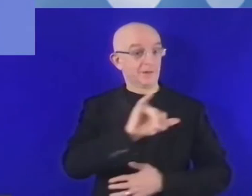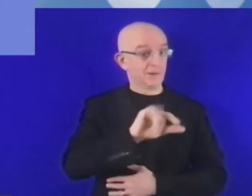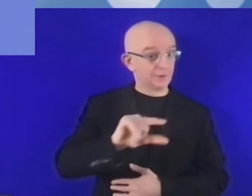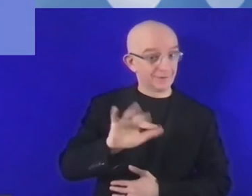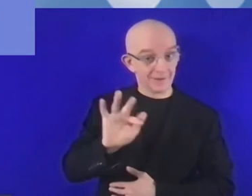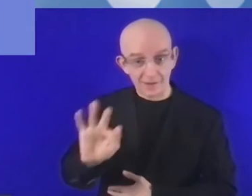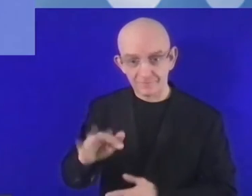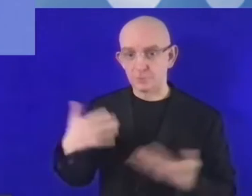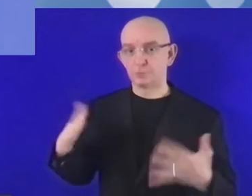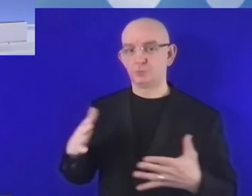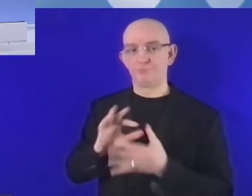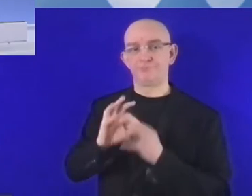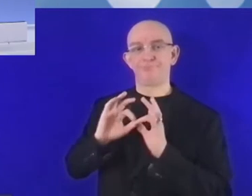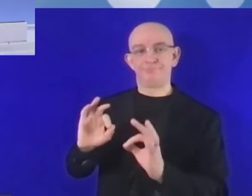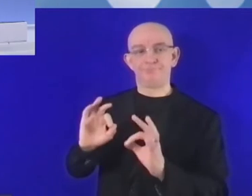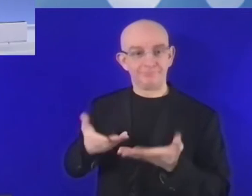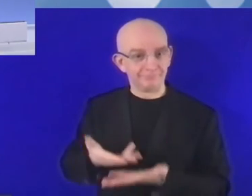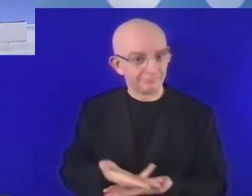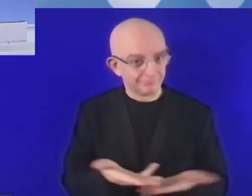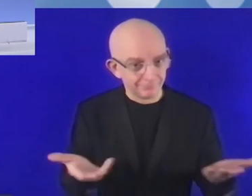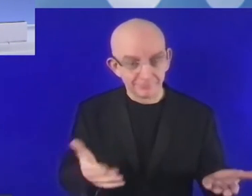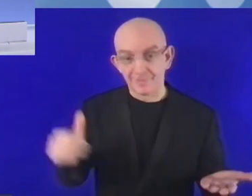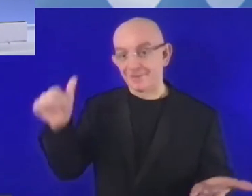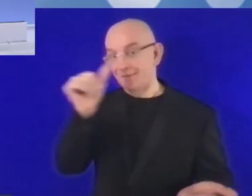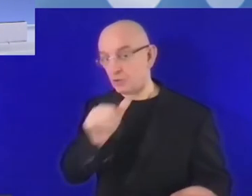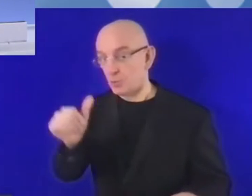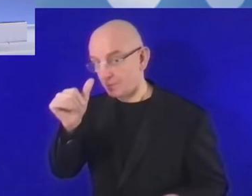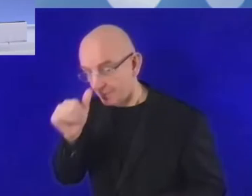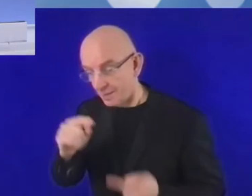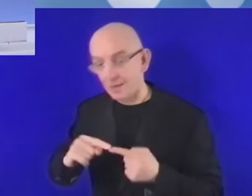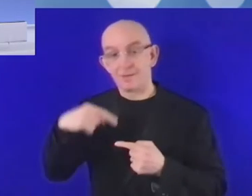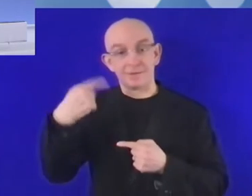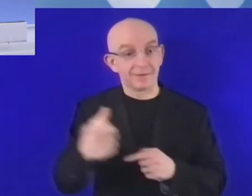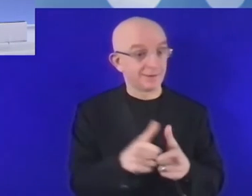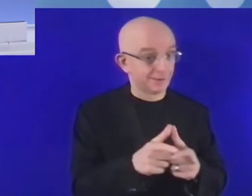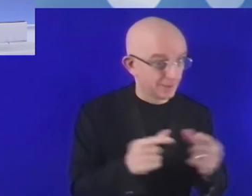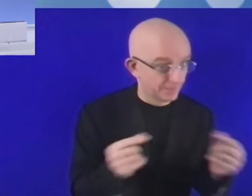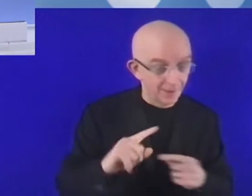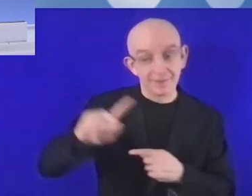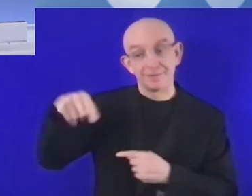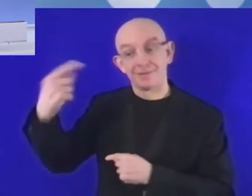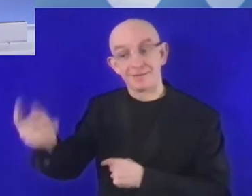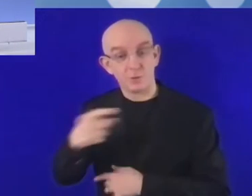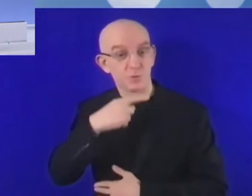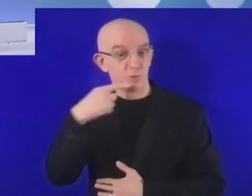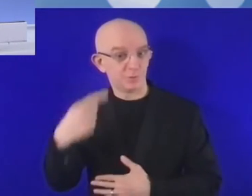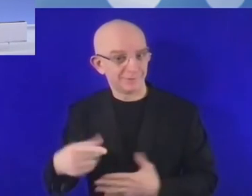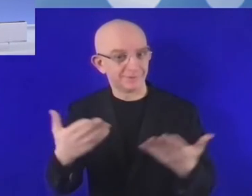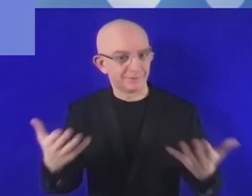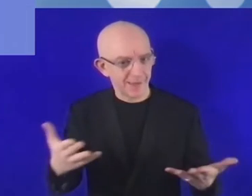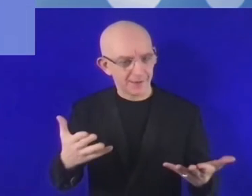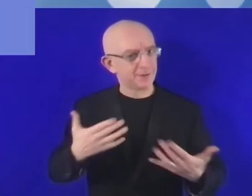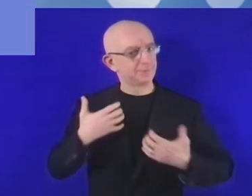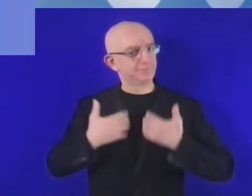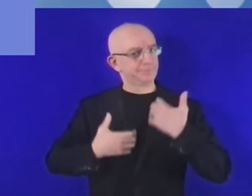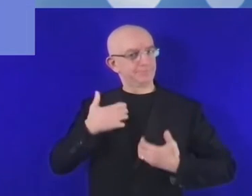So it's really a very interesting IGF scenario in front of us. Back to our discussions, to our on-stage discussion.